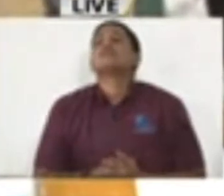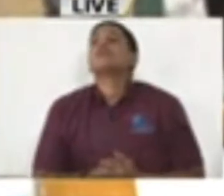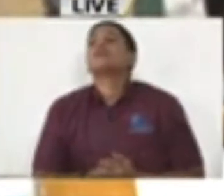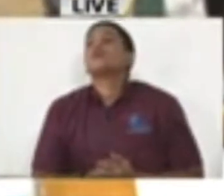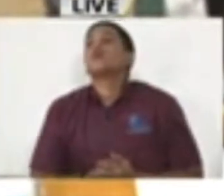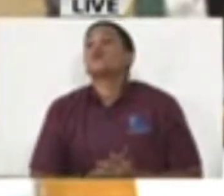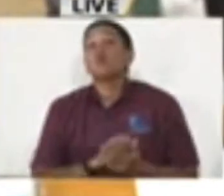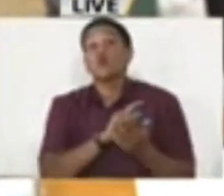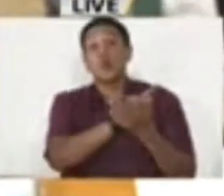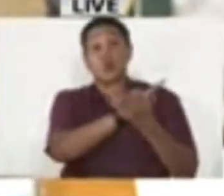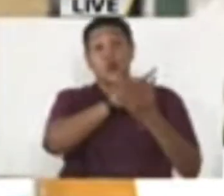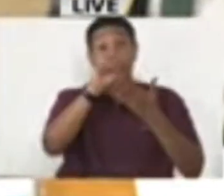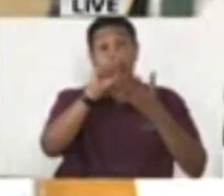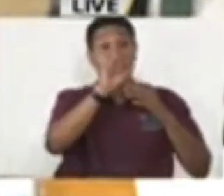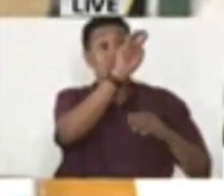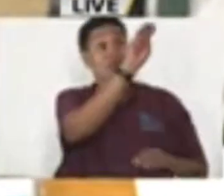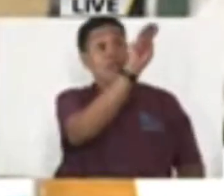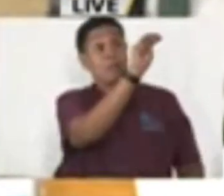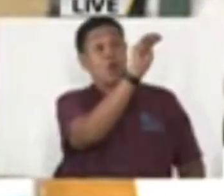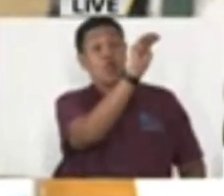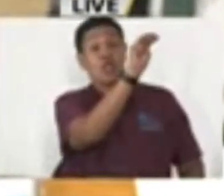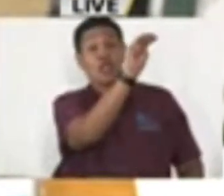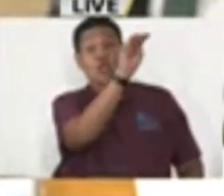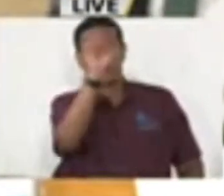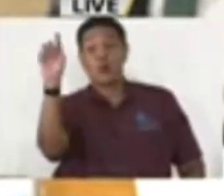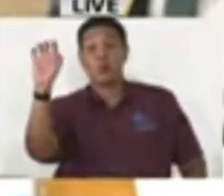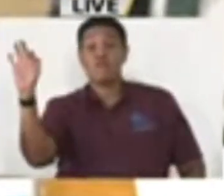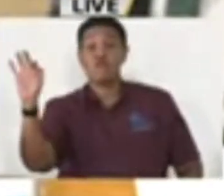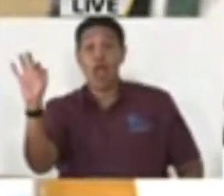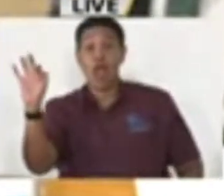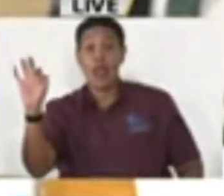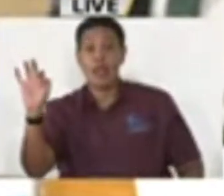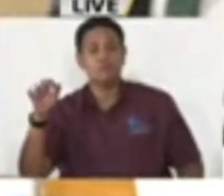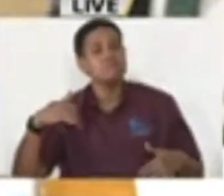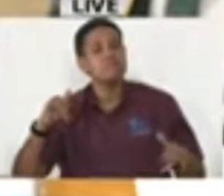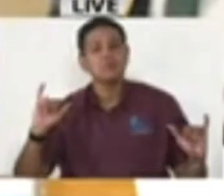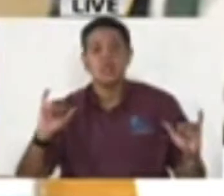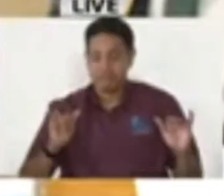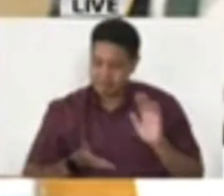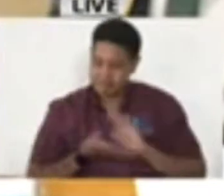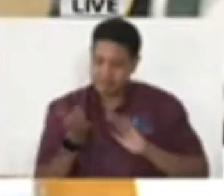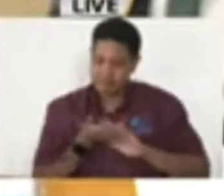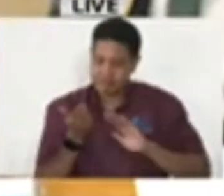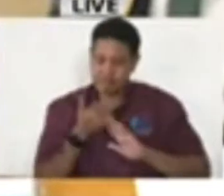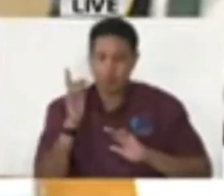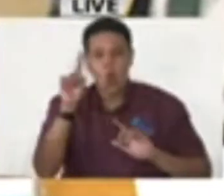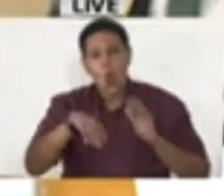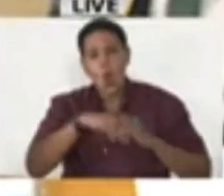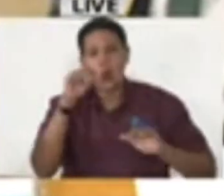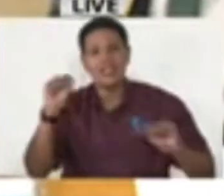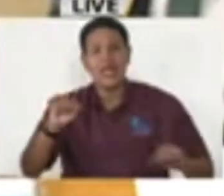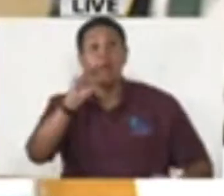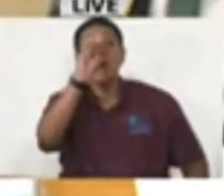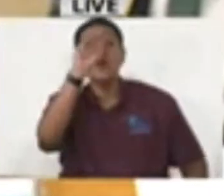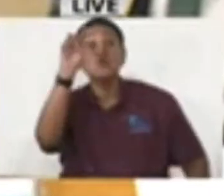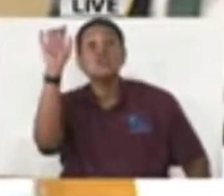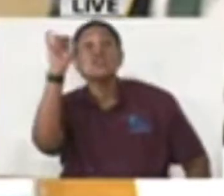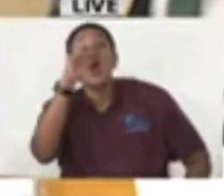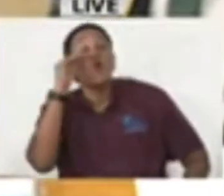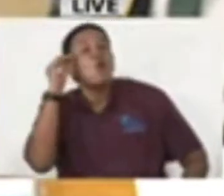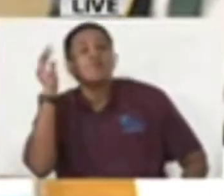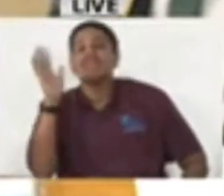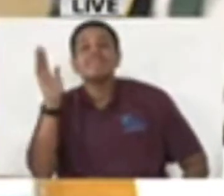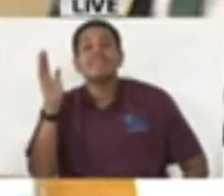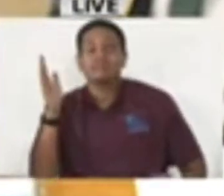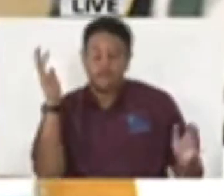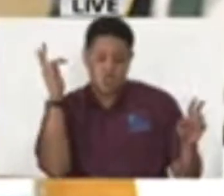weekday no-movement days will be discontinued. So, the no-movement day on